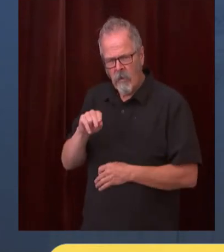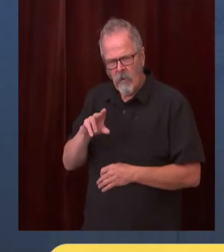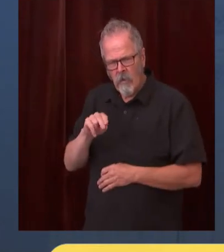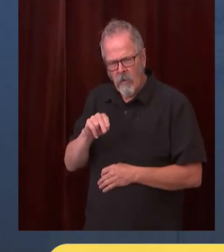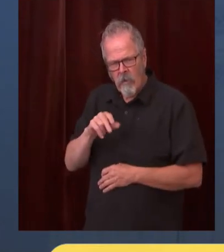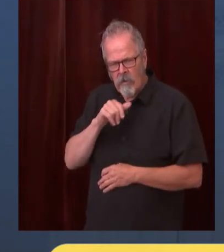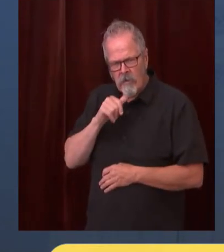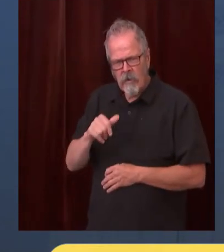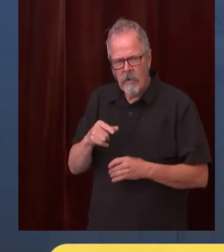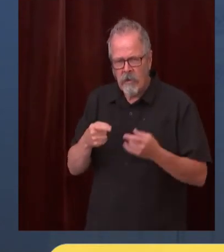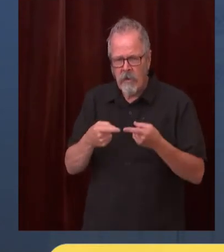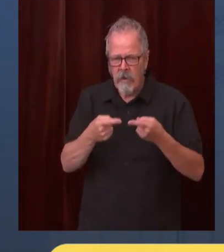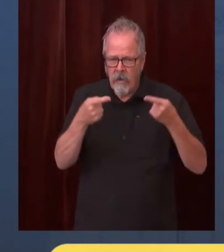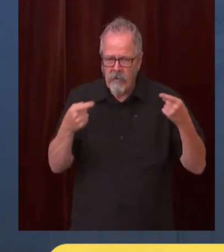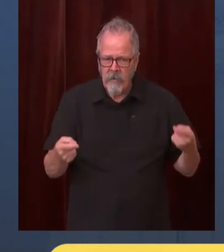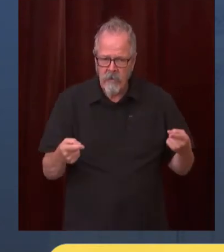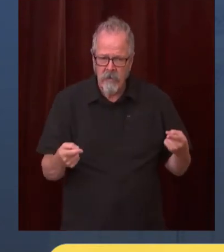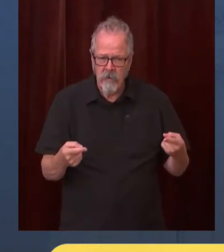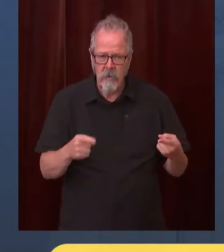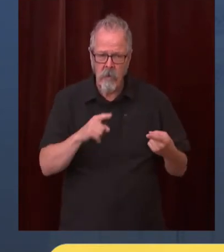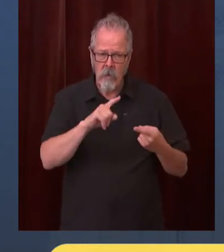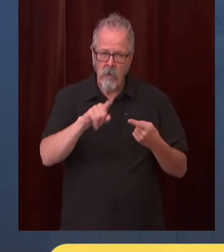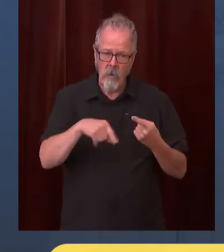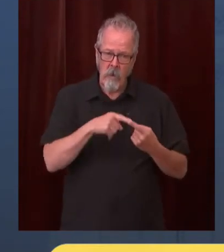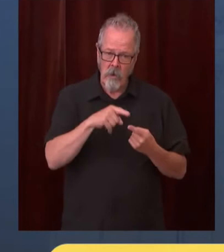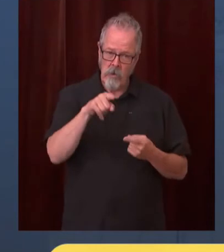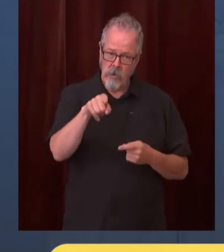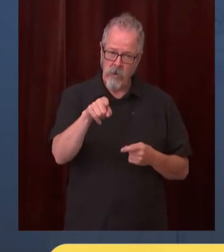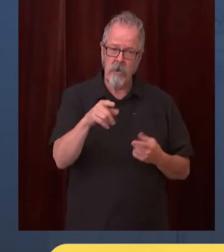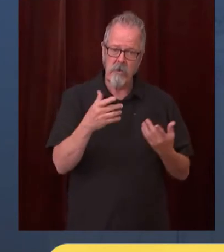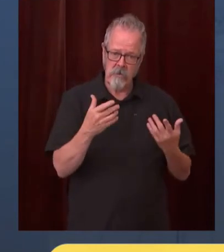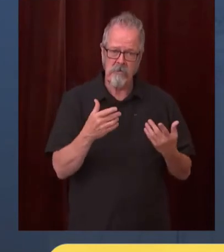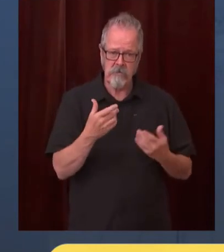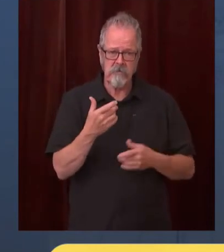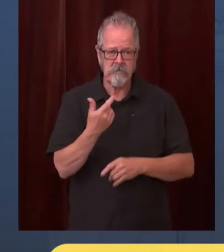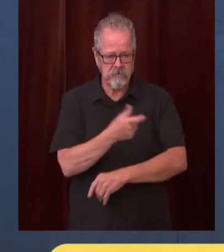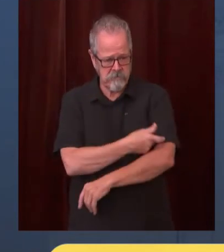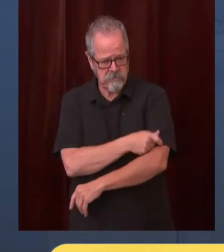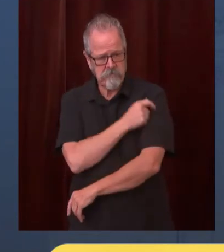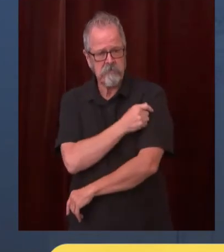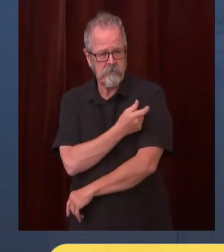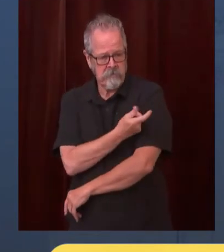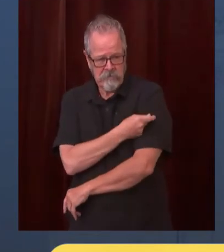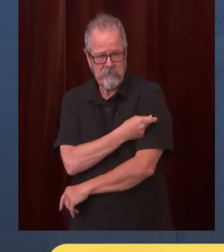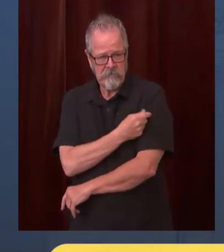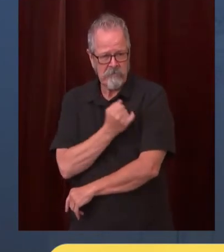it is not just about your health it is about the health of everyone around you